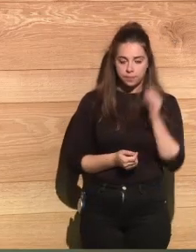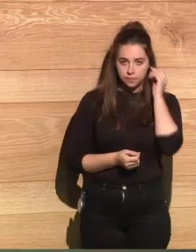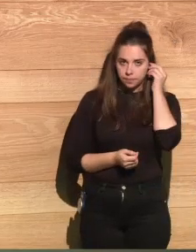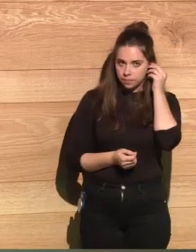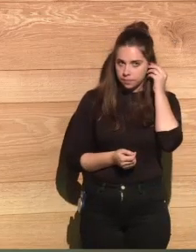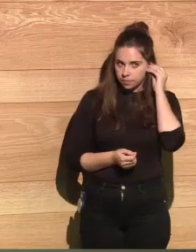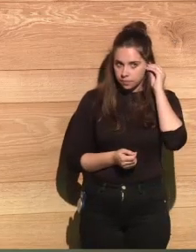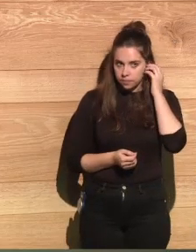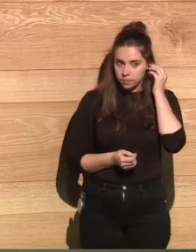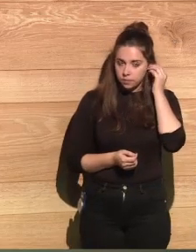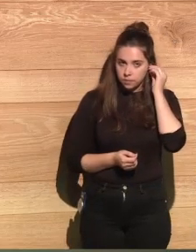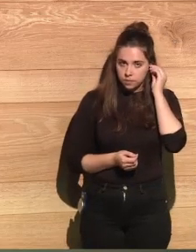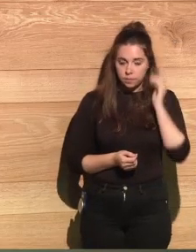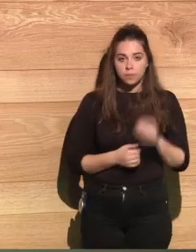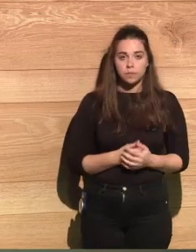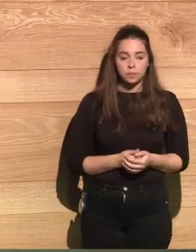Over here.